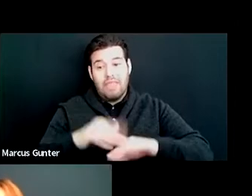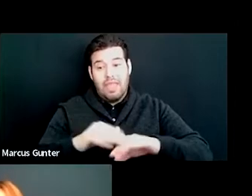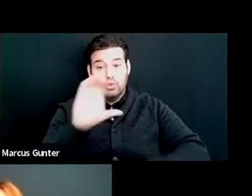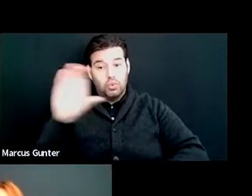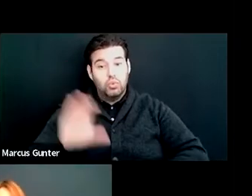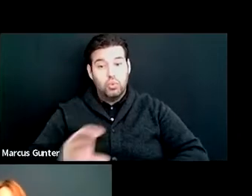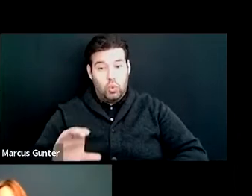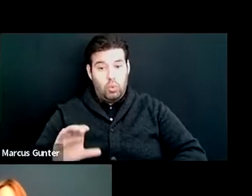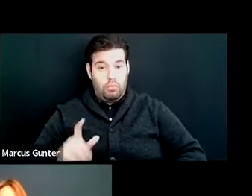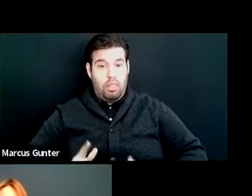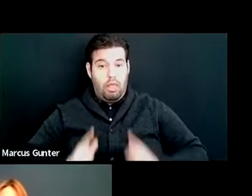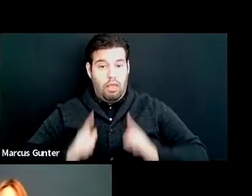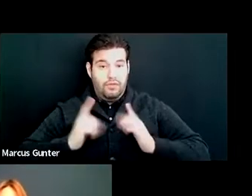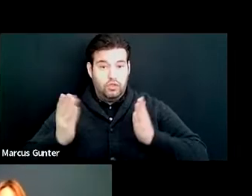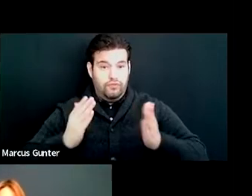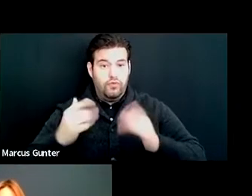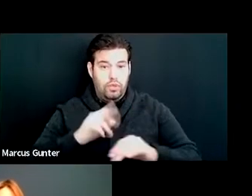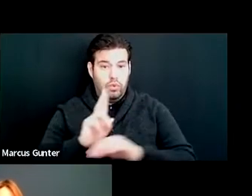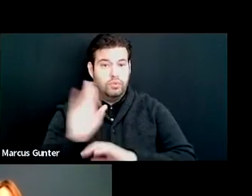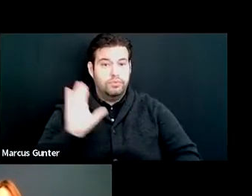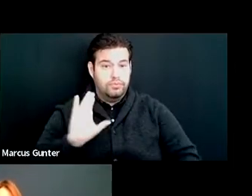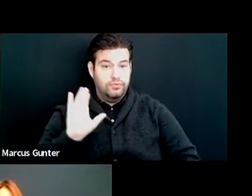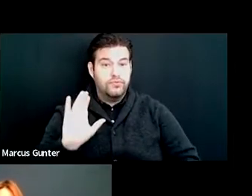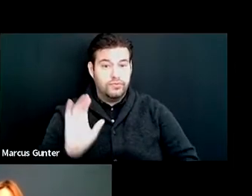live transcription service that we've used in the past